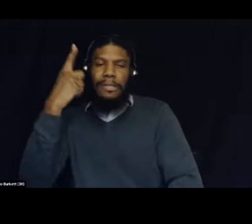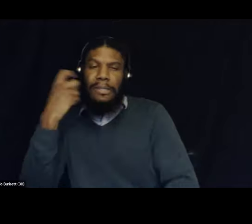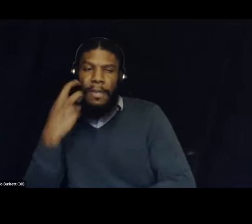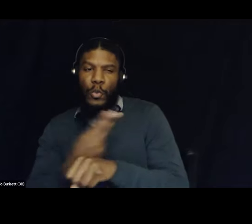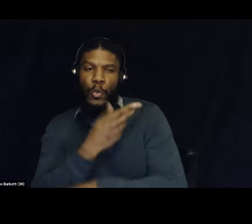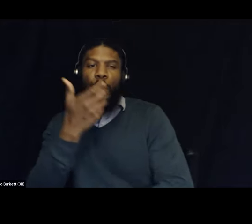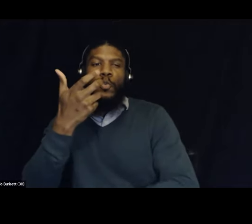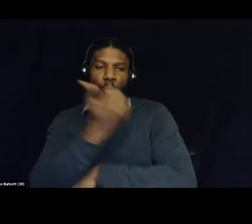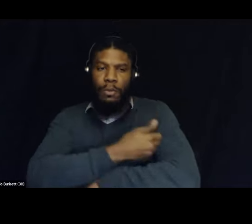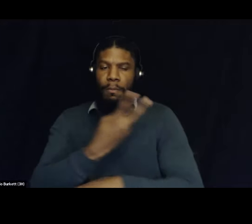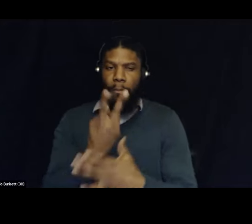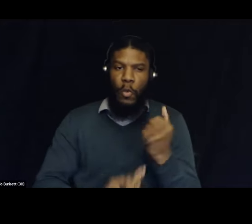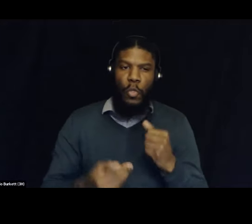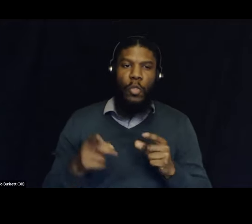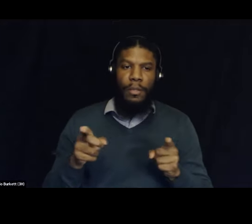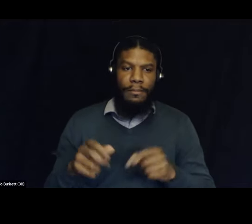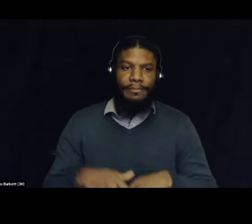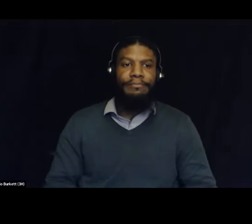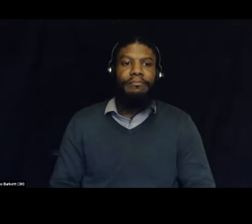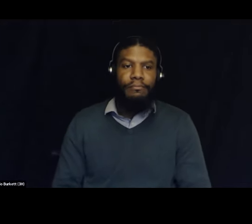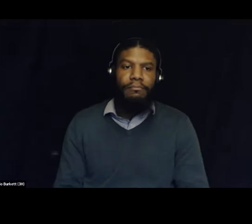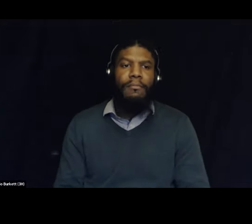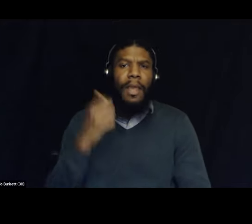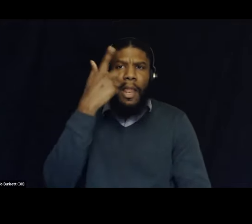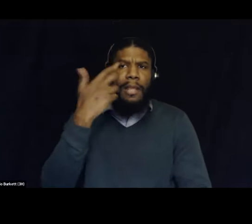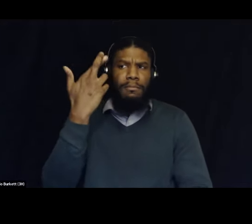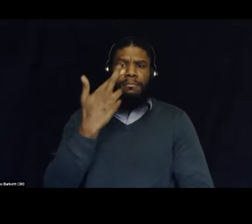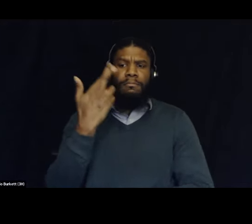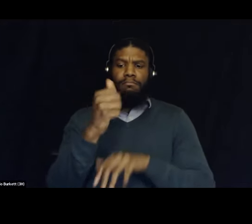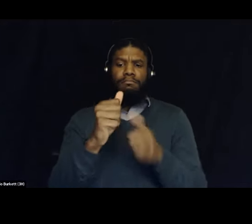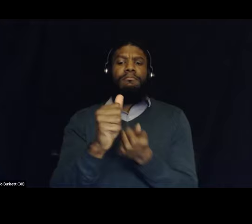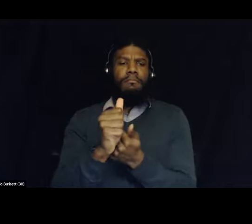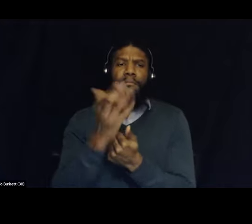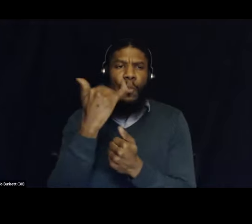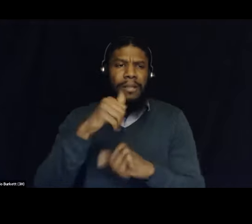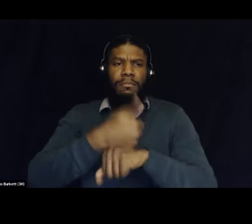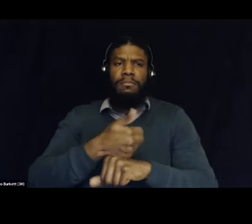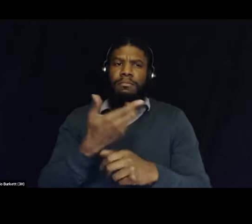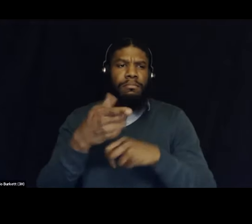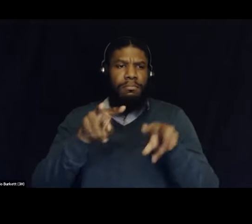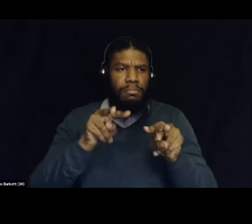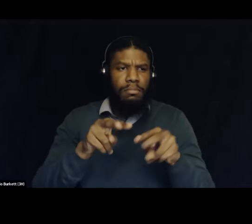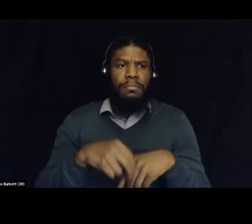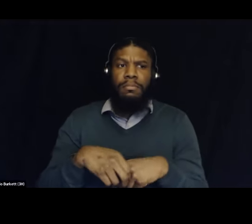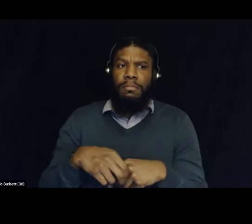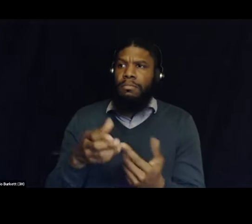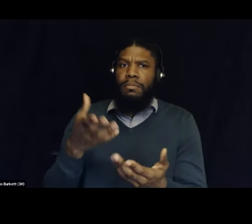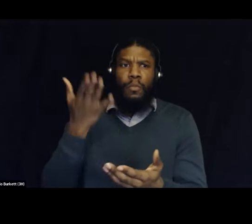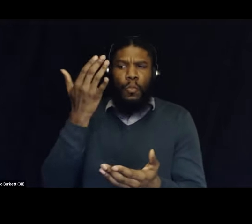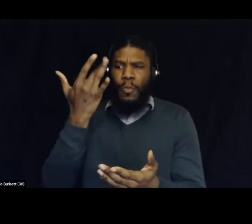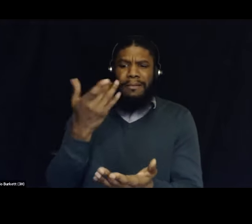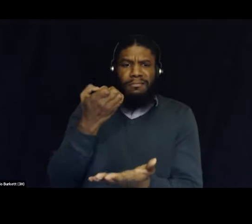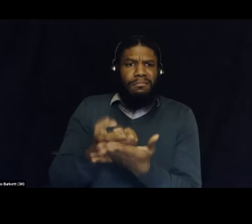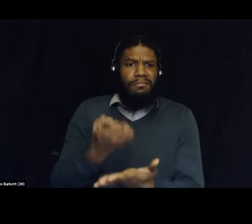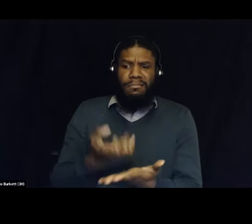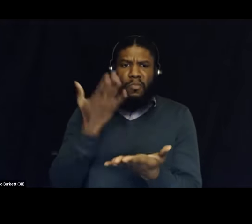We'll interrogate the twisted logic that prioritizes and justifies drug prohibition, criminalization, and punishment.